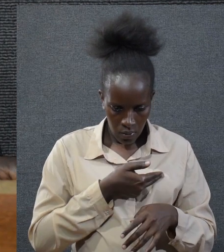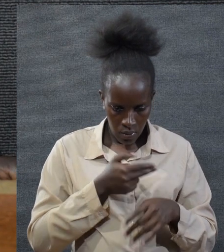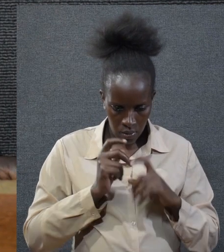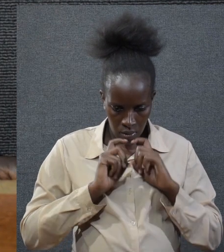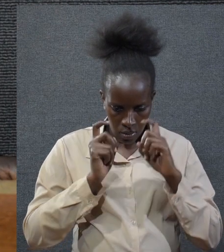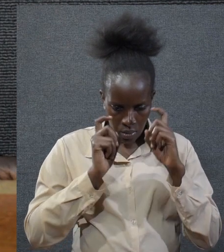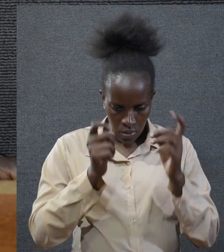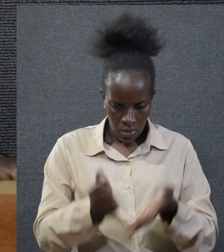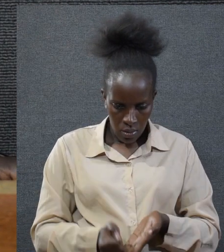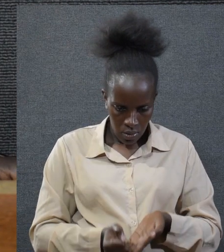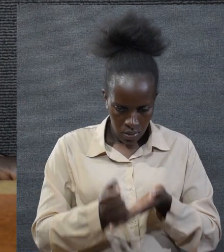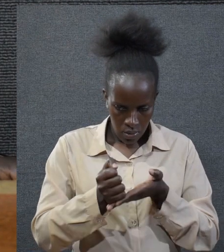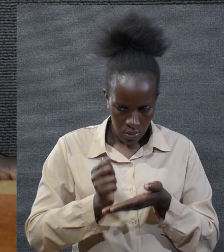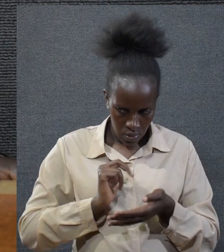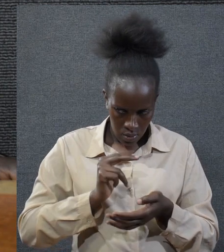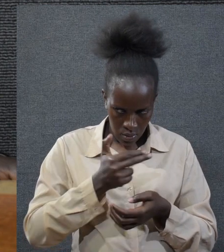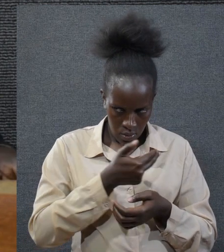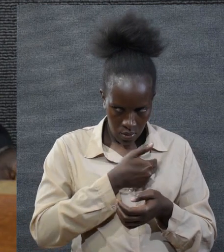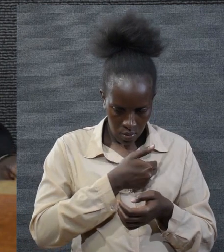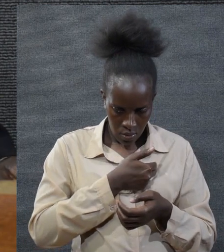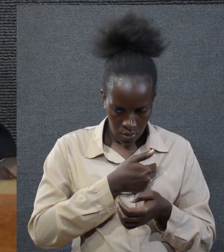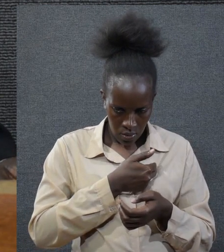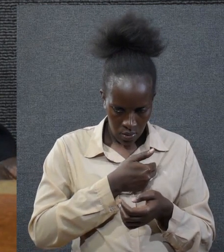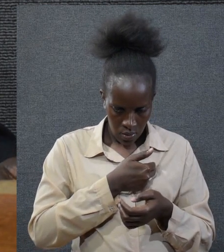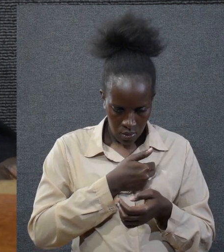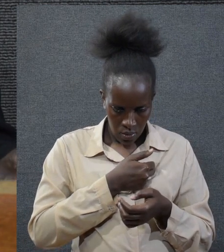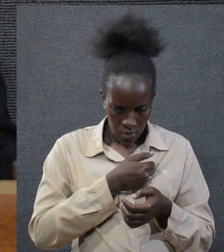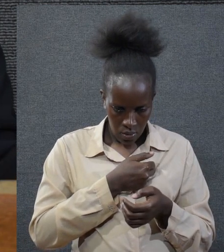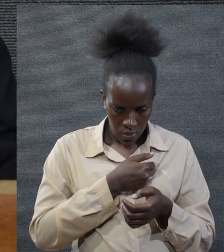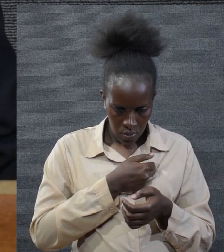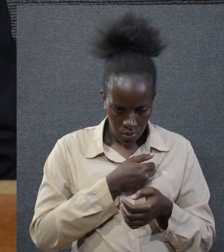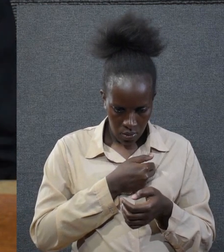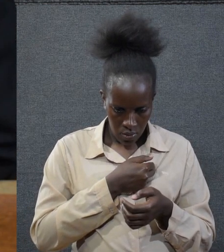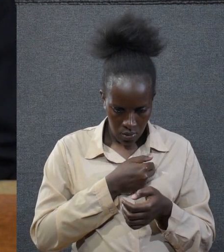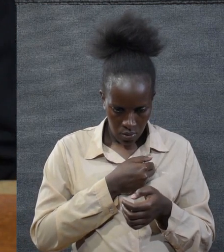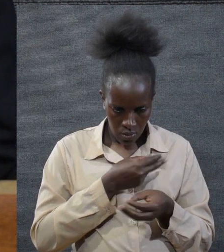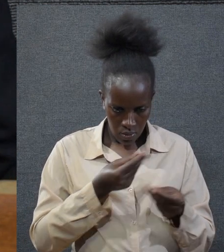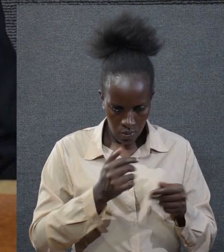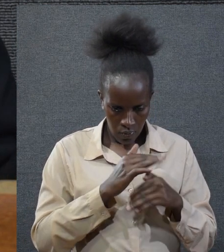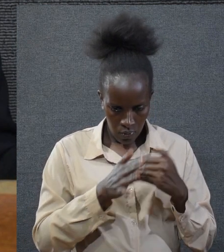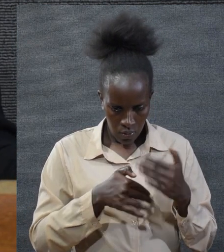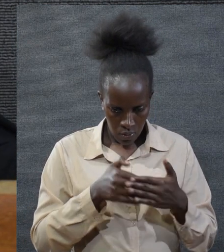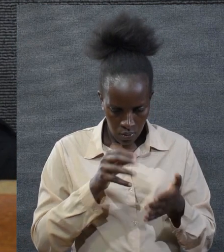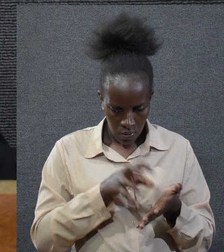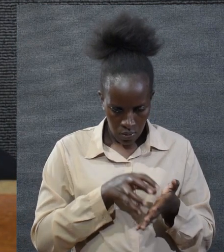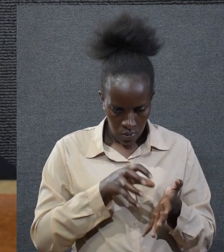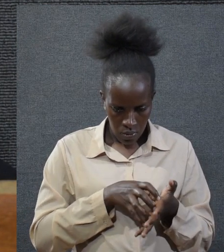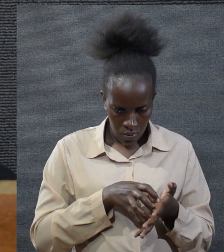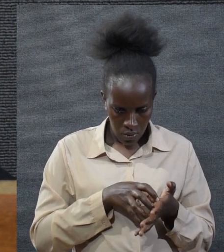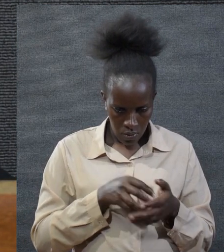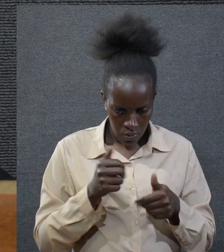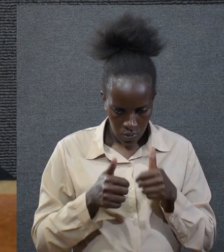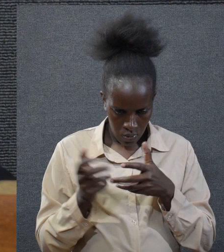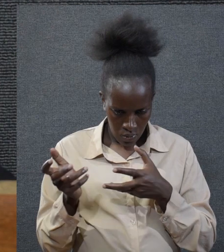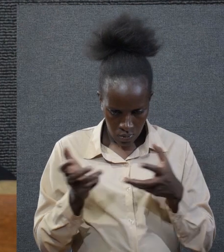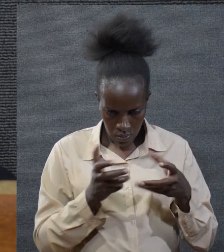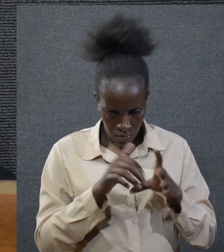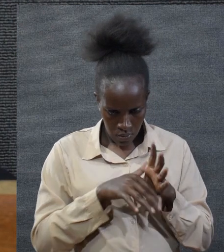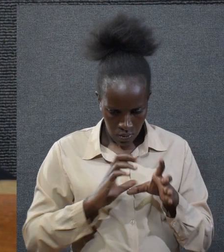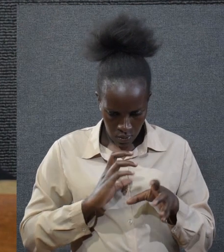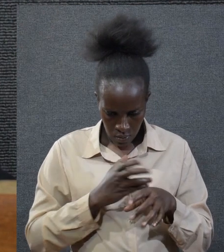forgive us our sins and help us deal with all the consequence